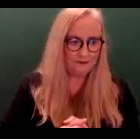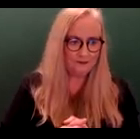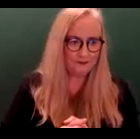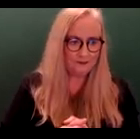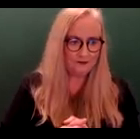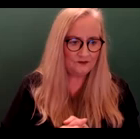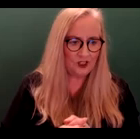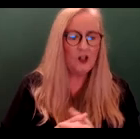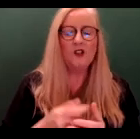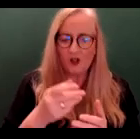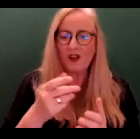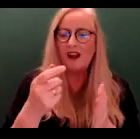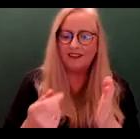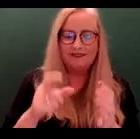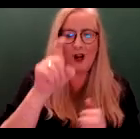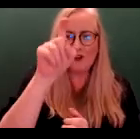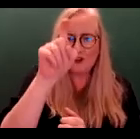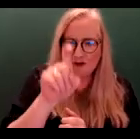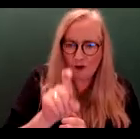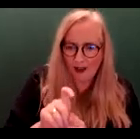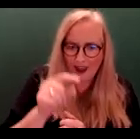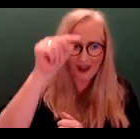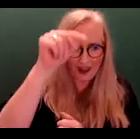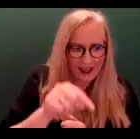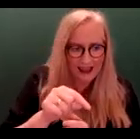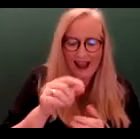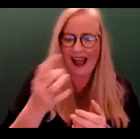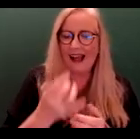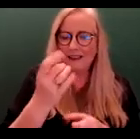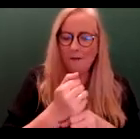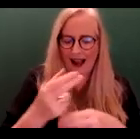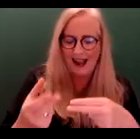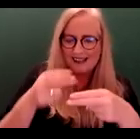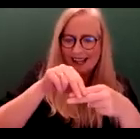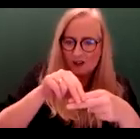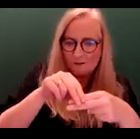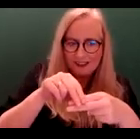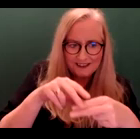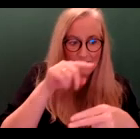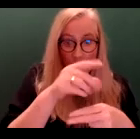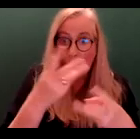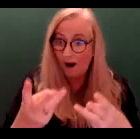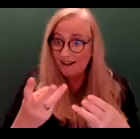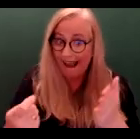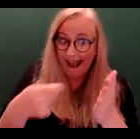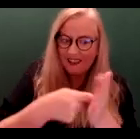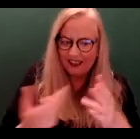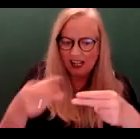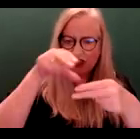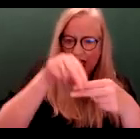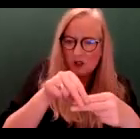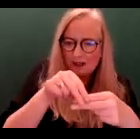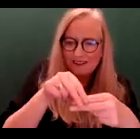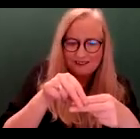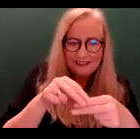You will then scroll down and you'll be asked about attachments. Would you like to add attachments here? Maybe you've carried out